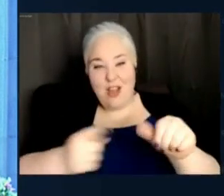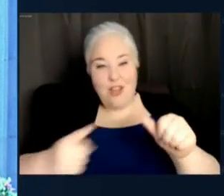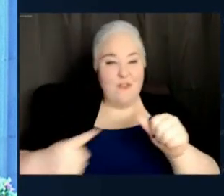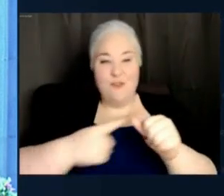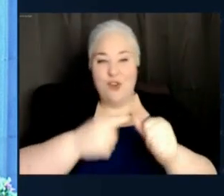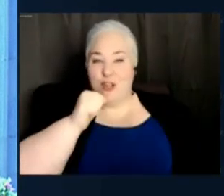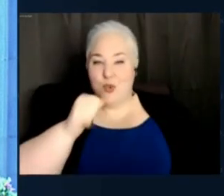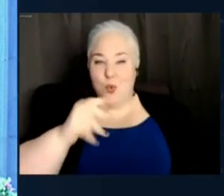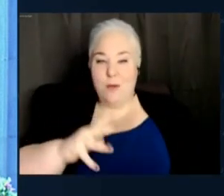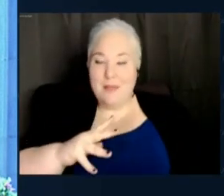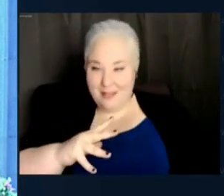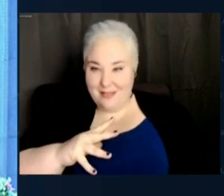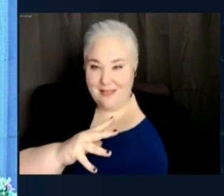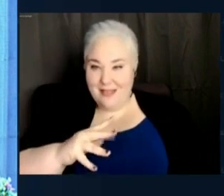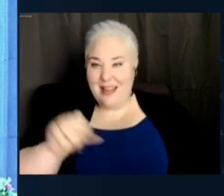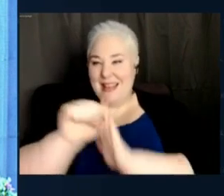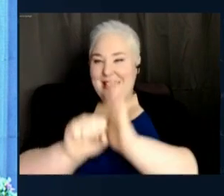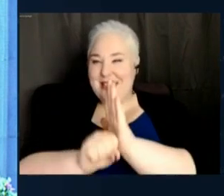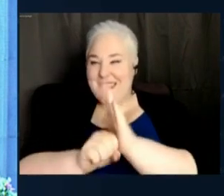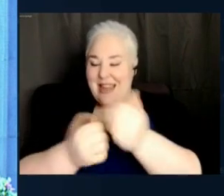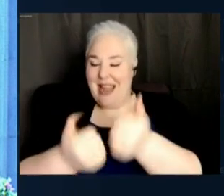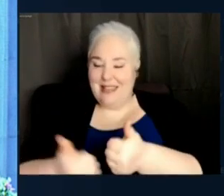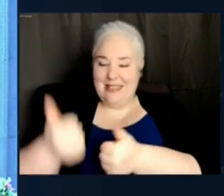to sit in the state's highest office.